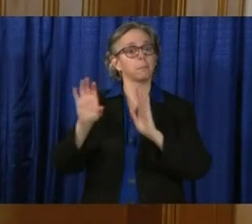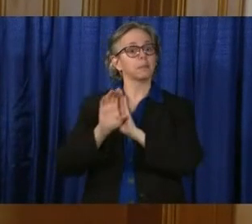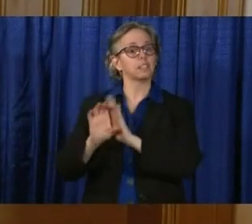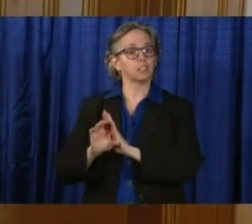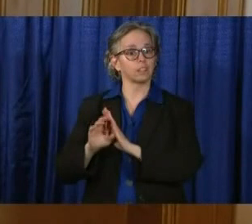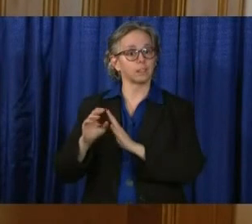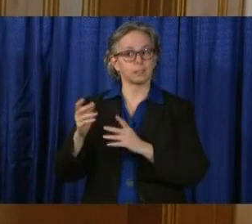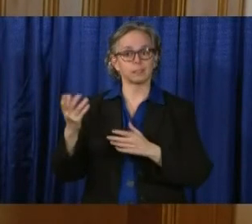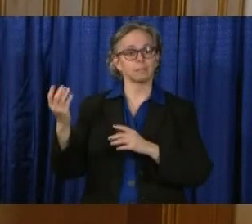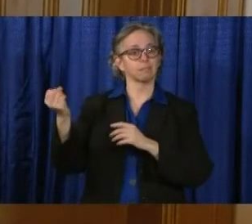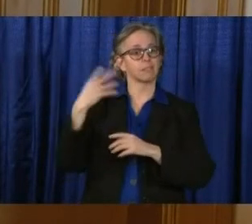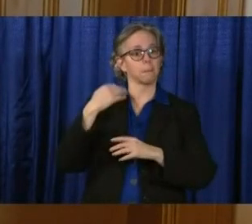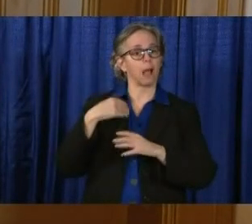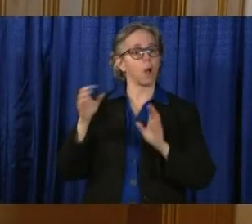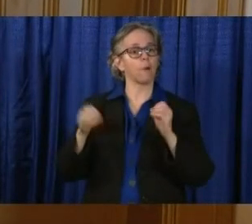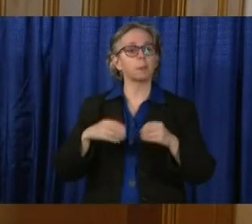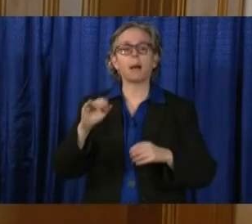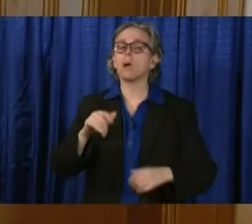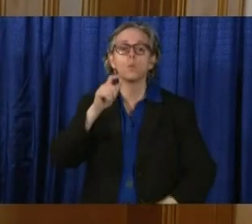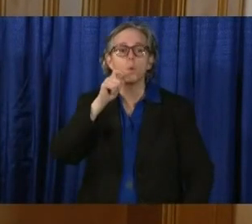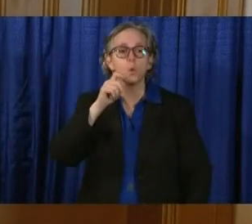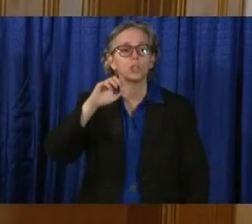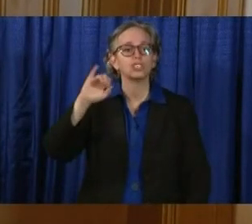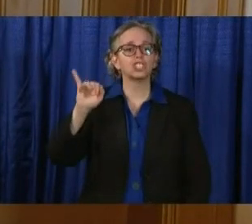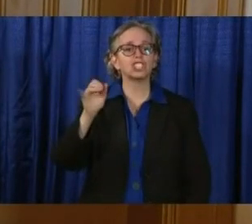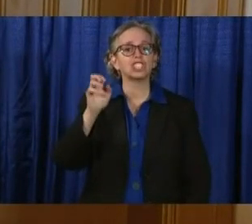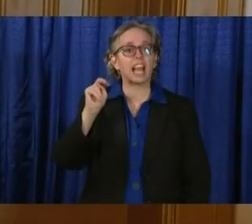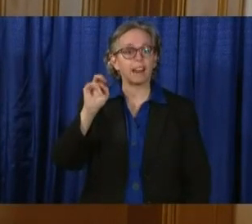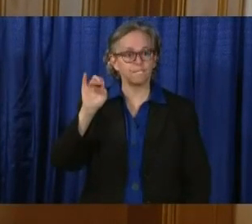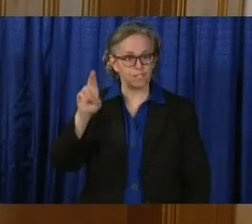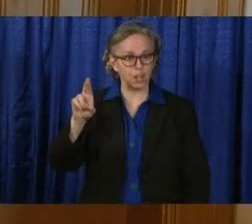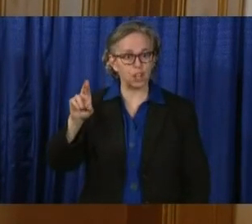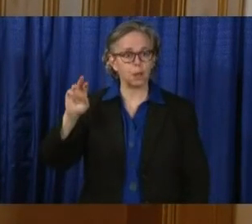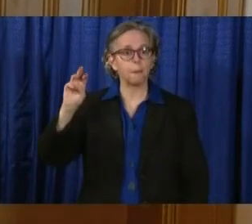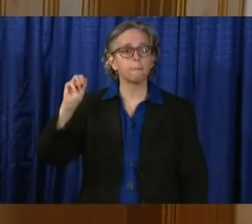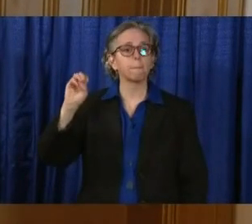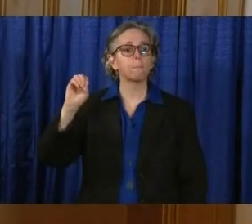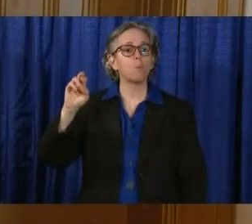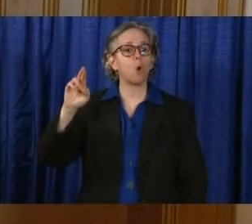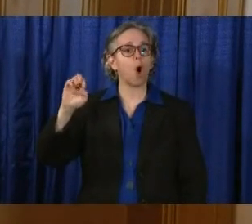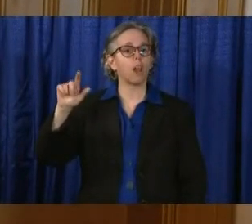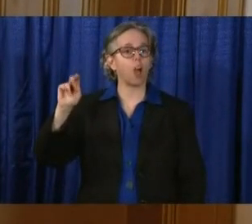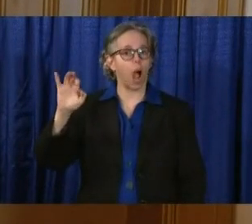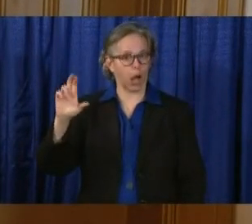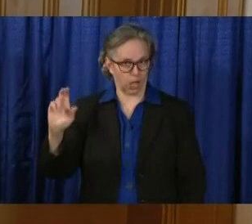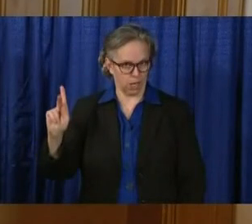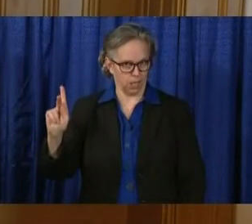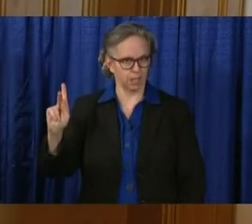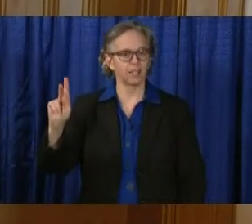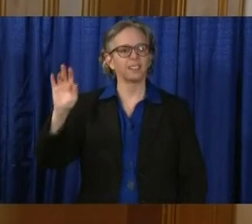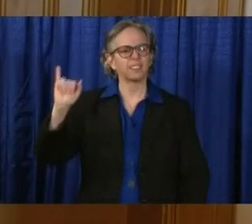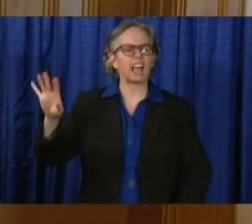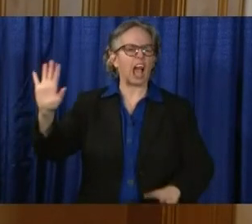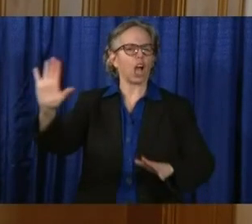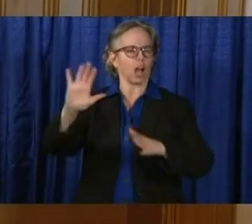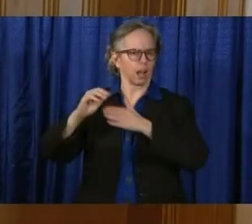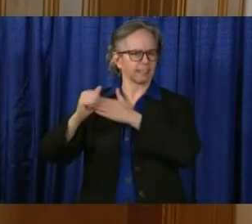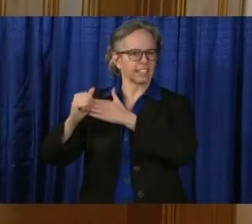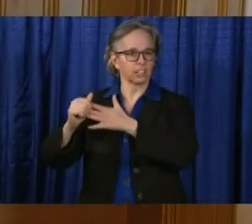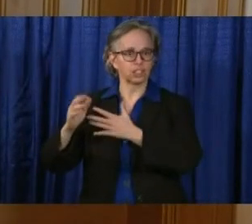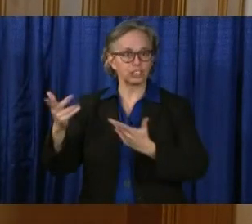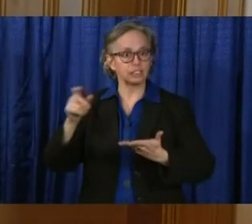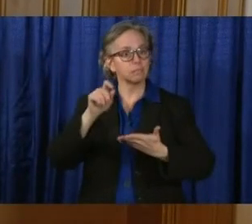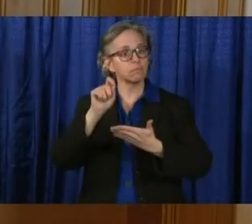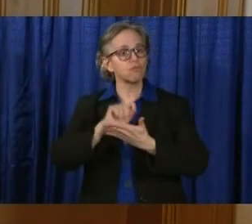Jennifer Morlock, who is their leader. She writes, and I quote, we've been encouraging our